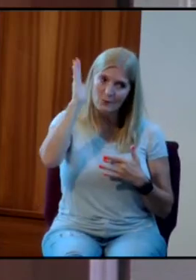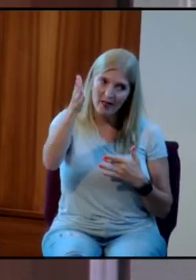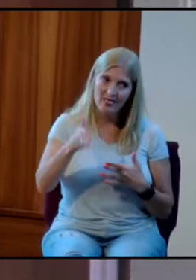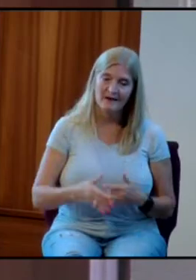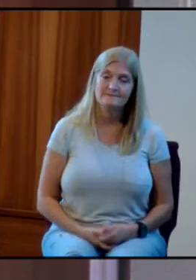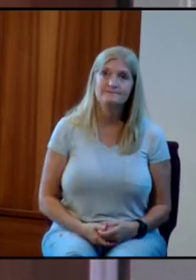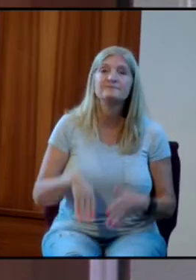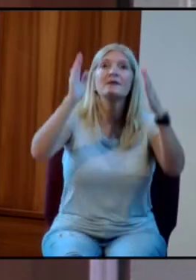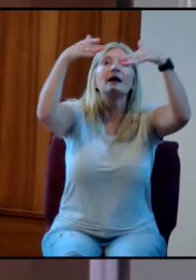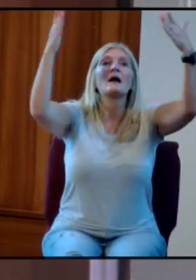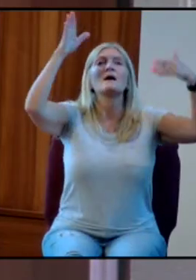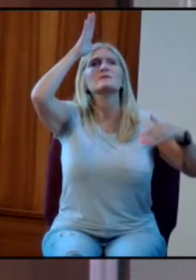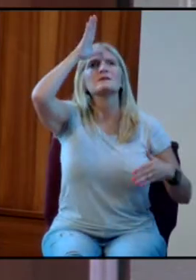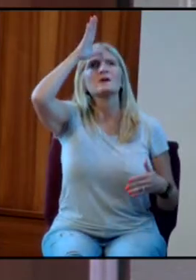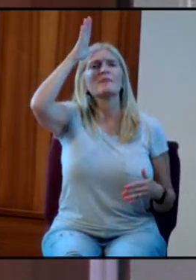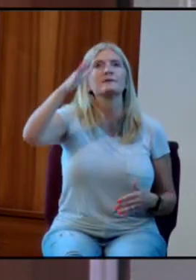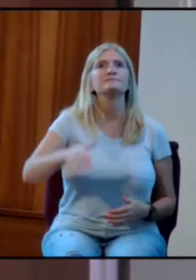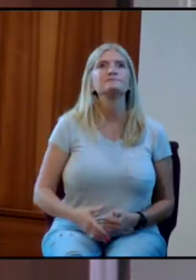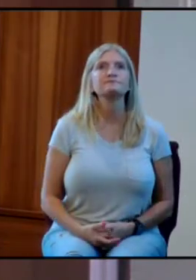Our dear Heavenly Father,